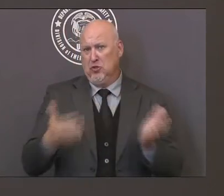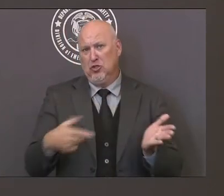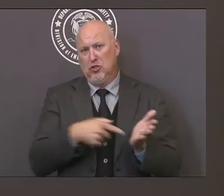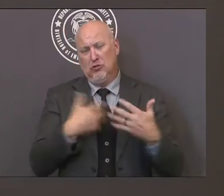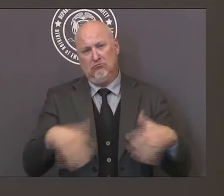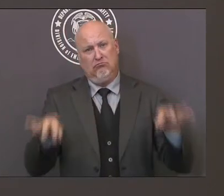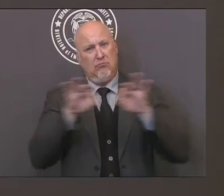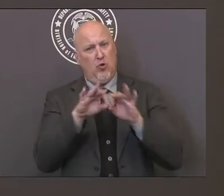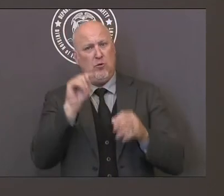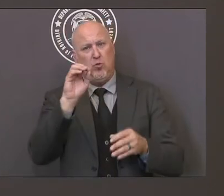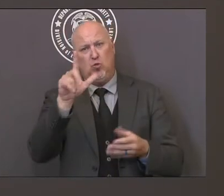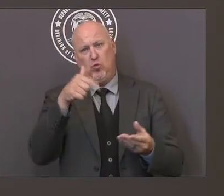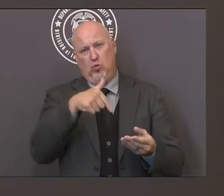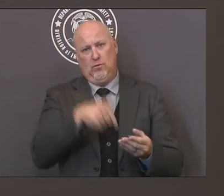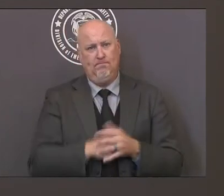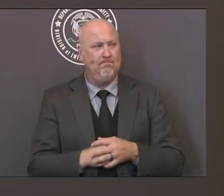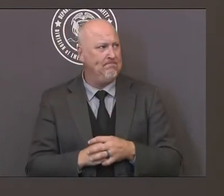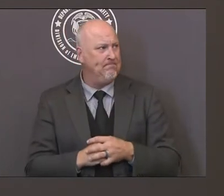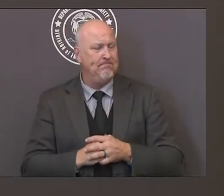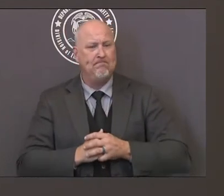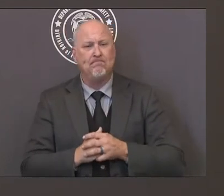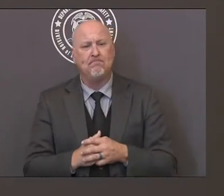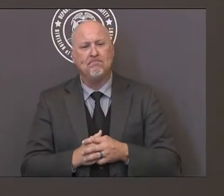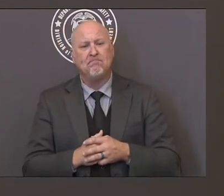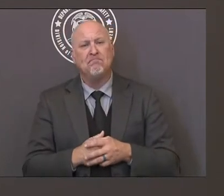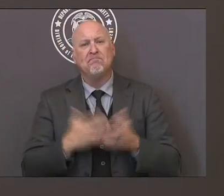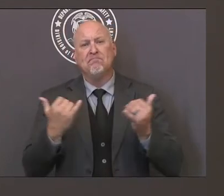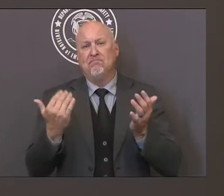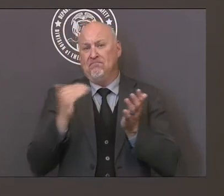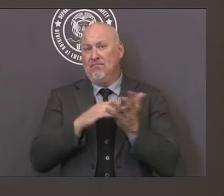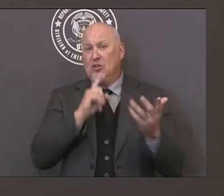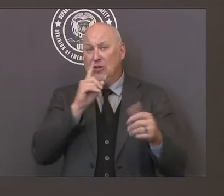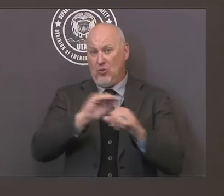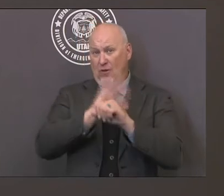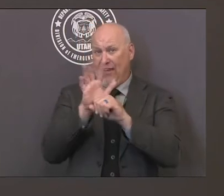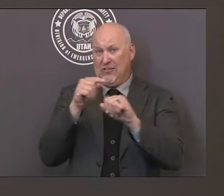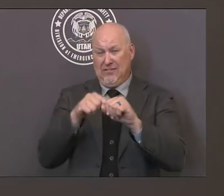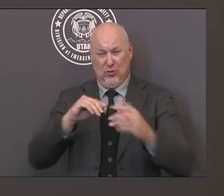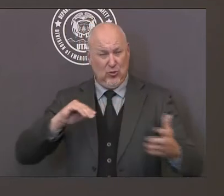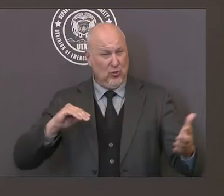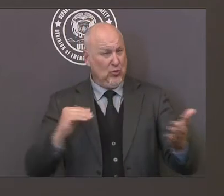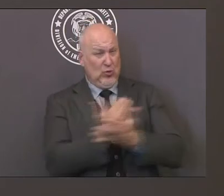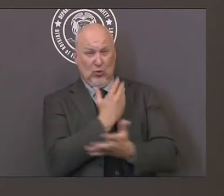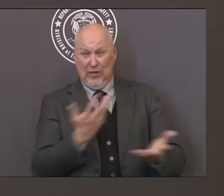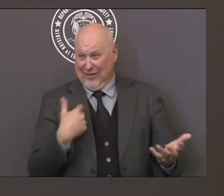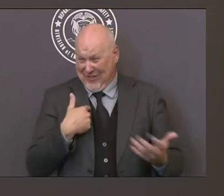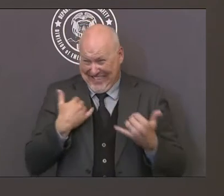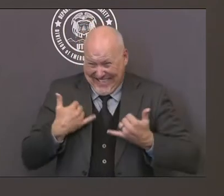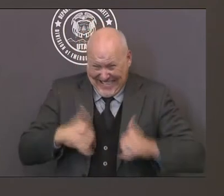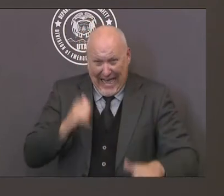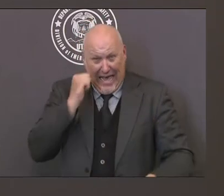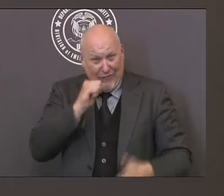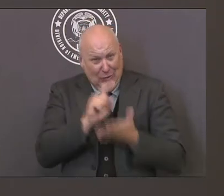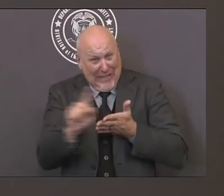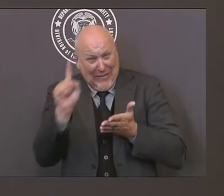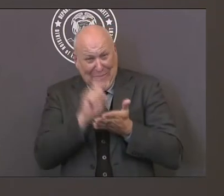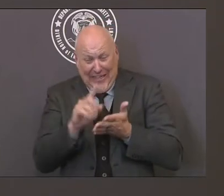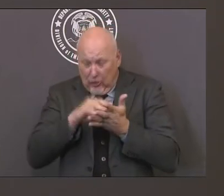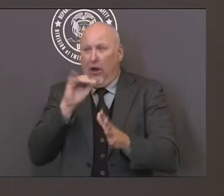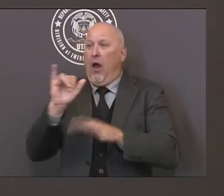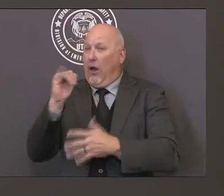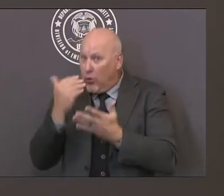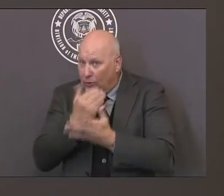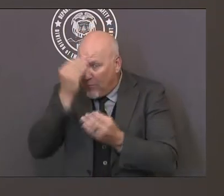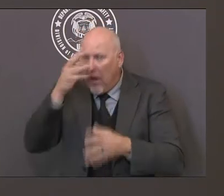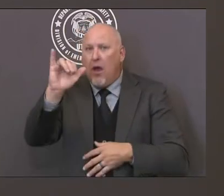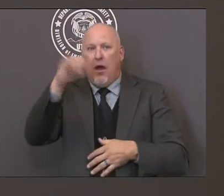The virus certainly we've learned more about it and this is not something that we expect to not be expanded